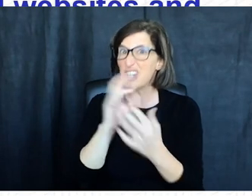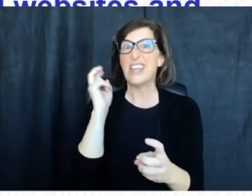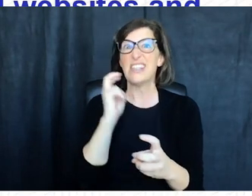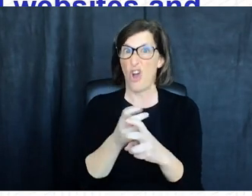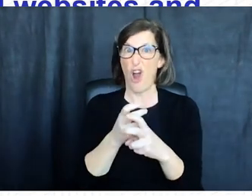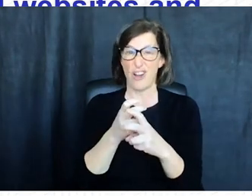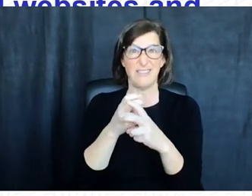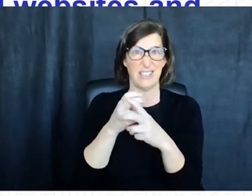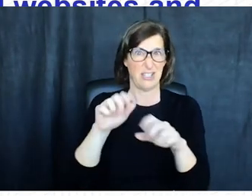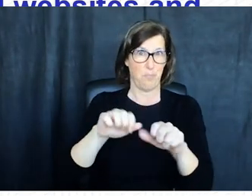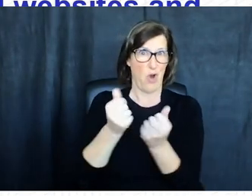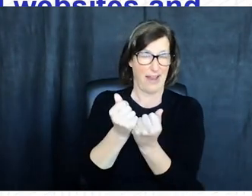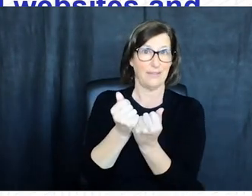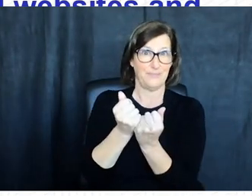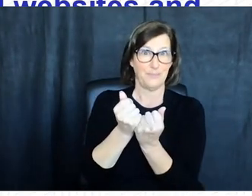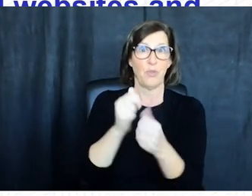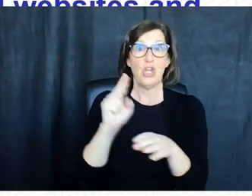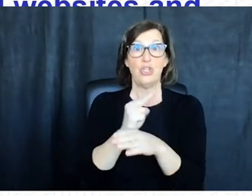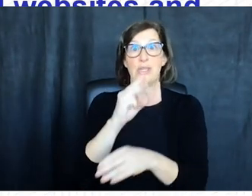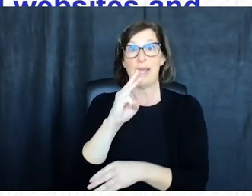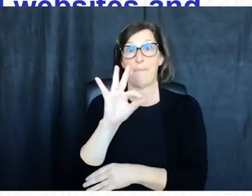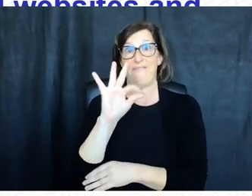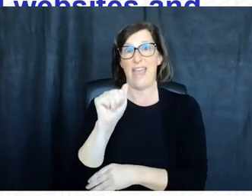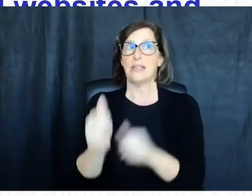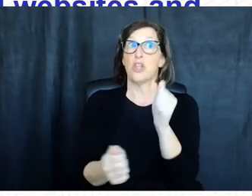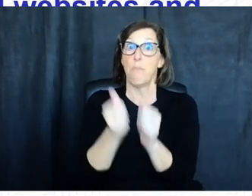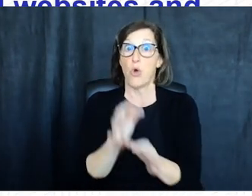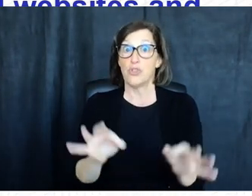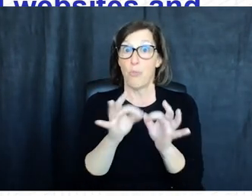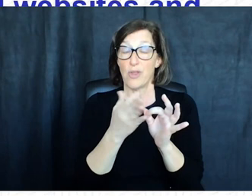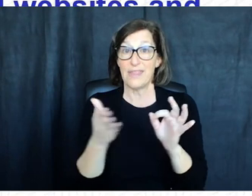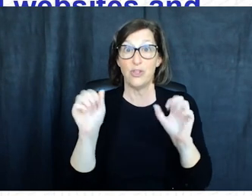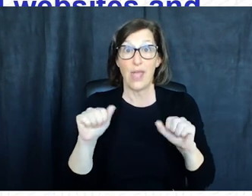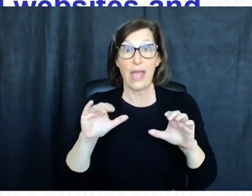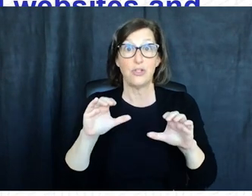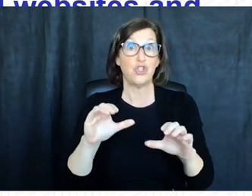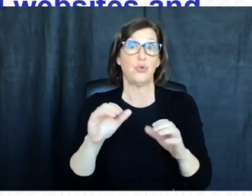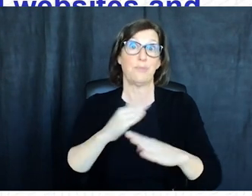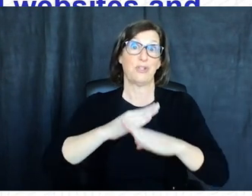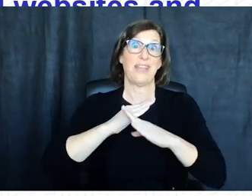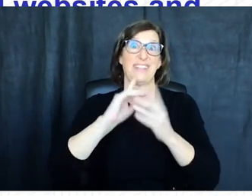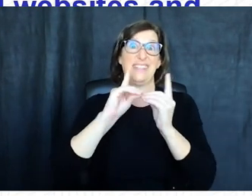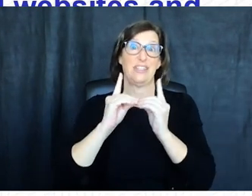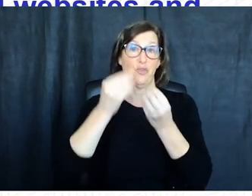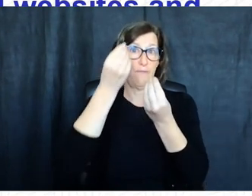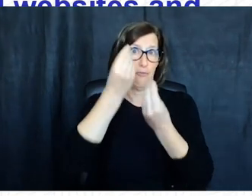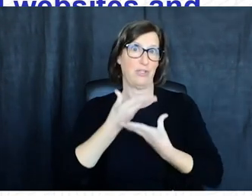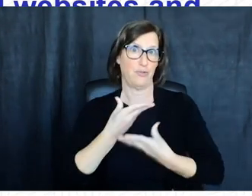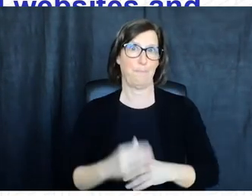harder for an attacker to fake utilizing mfa is the single most important thing you can do to protect your digital information